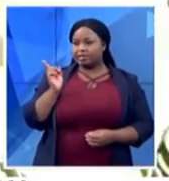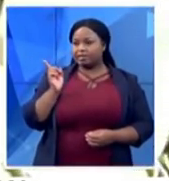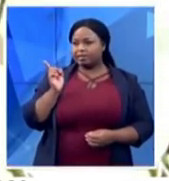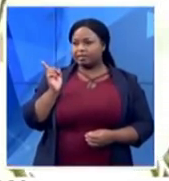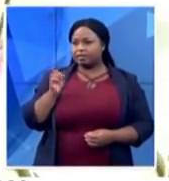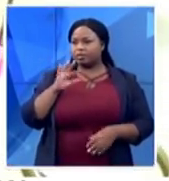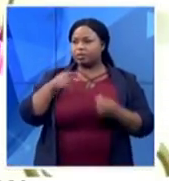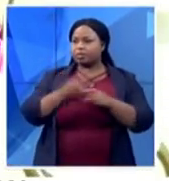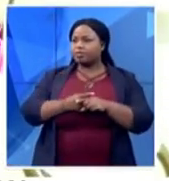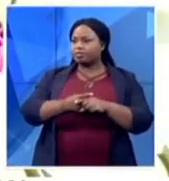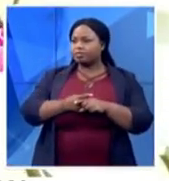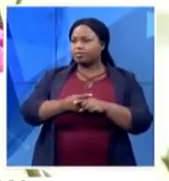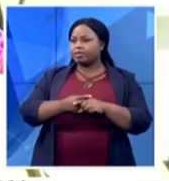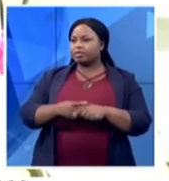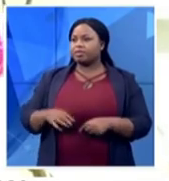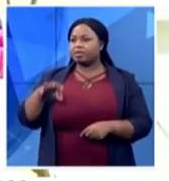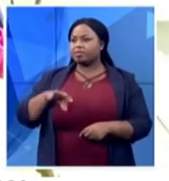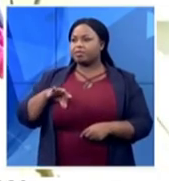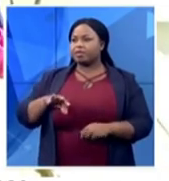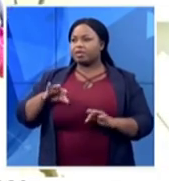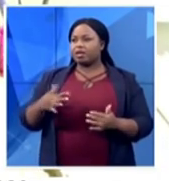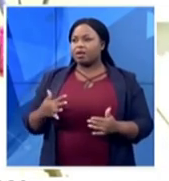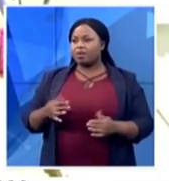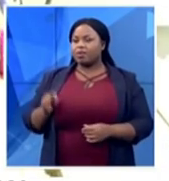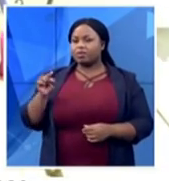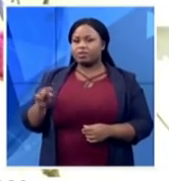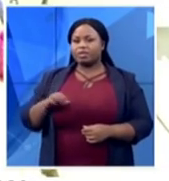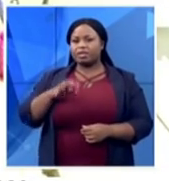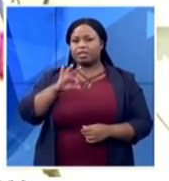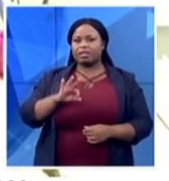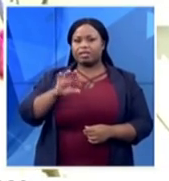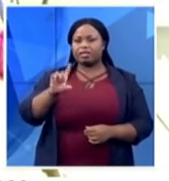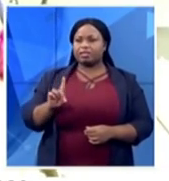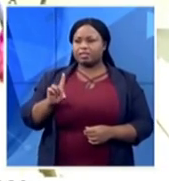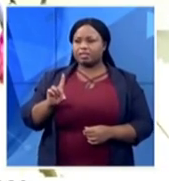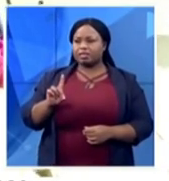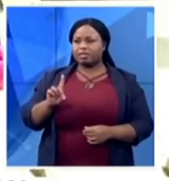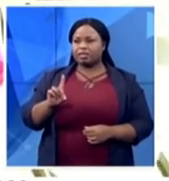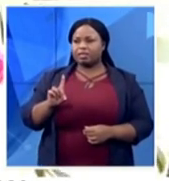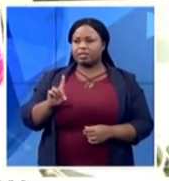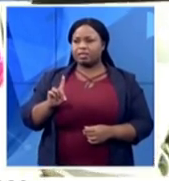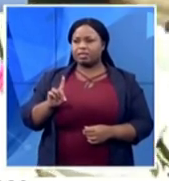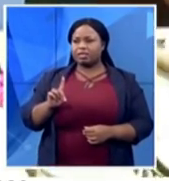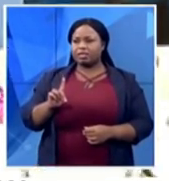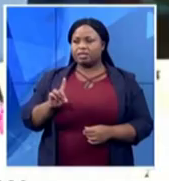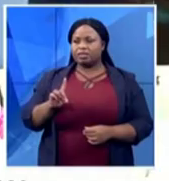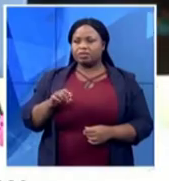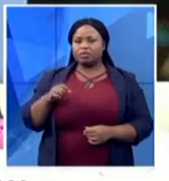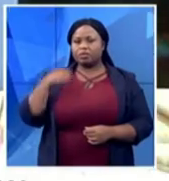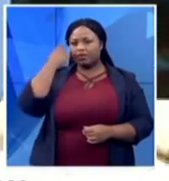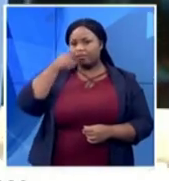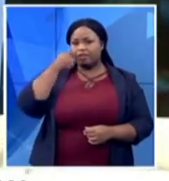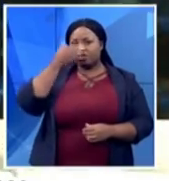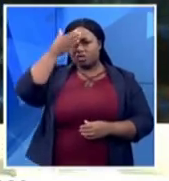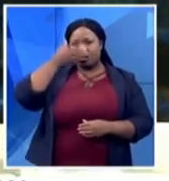these 3D, you know, these facial shields. Are they offering extra protection to